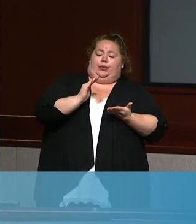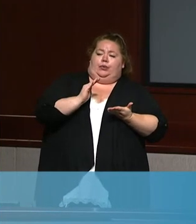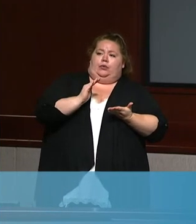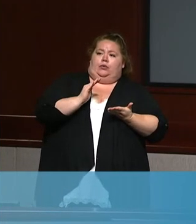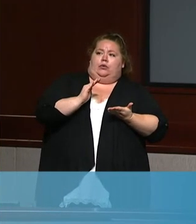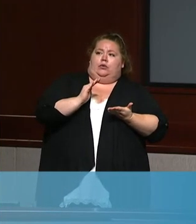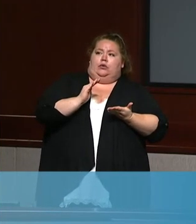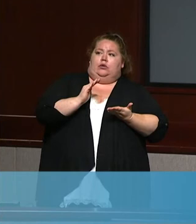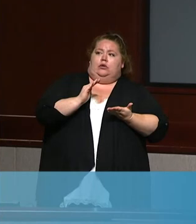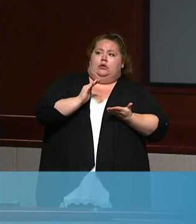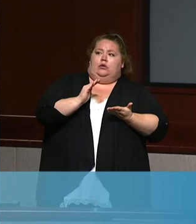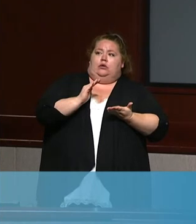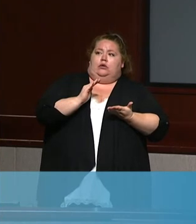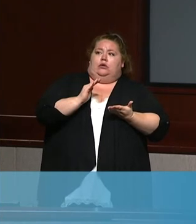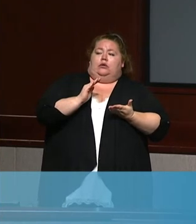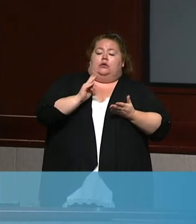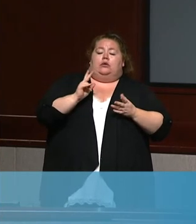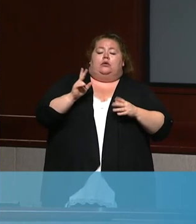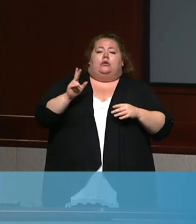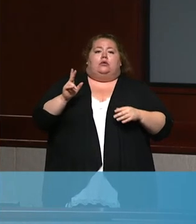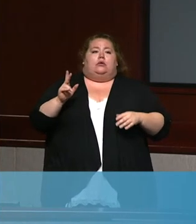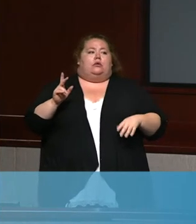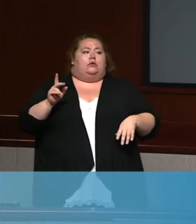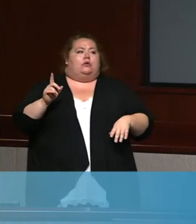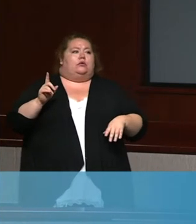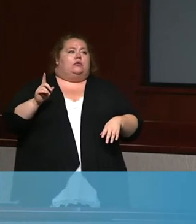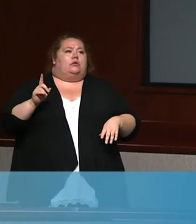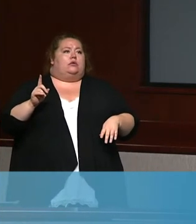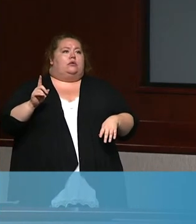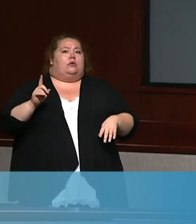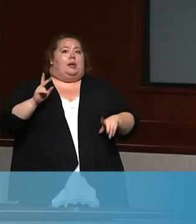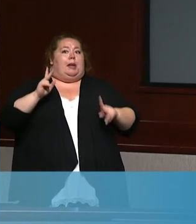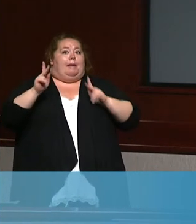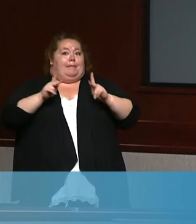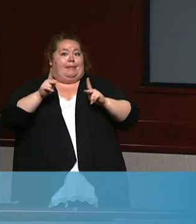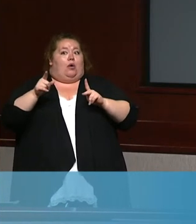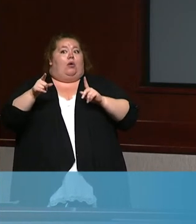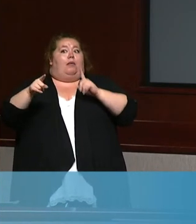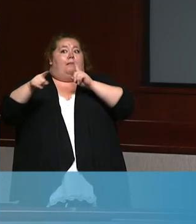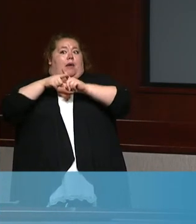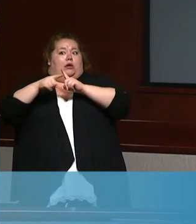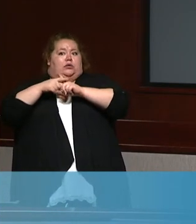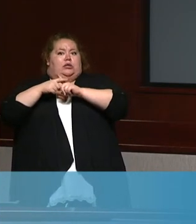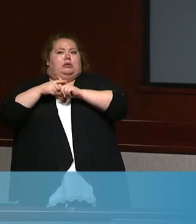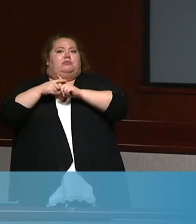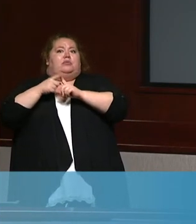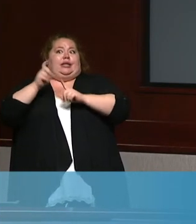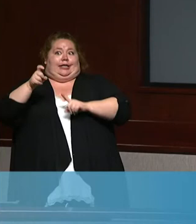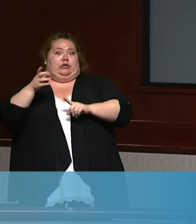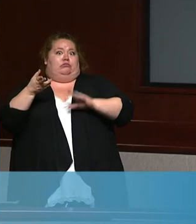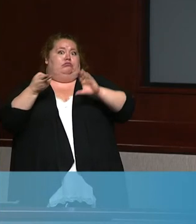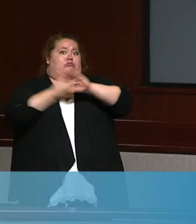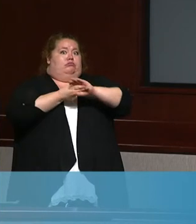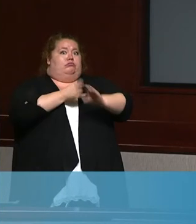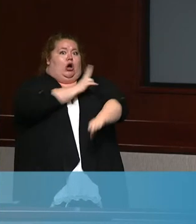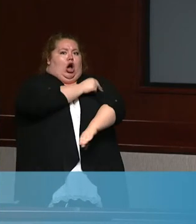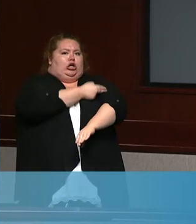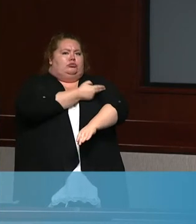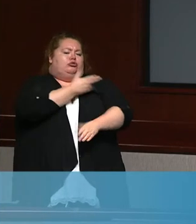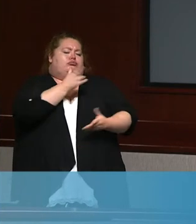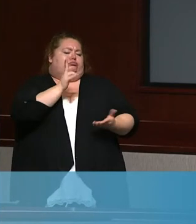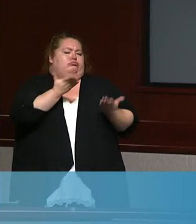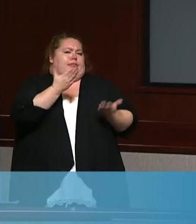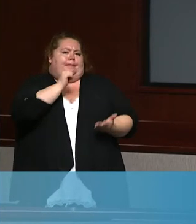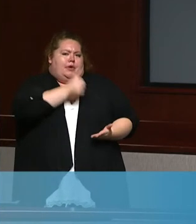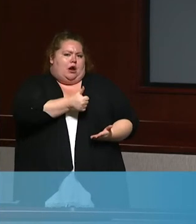people that test positive, maybe they don't need to go to the hospital, but if you need to go to the hospital, I mean, you might go even if you don't know